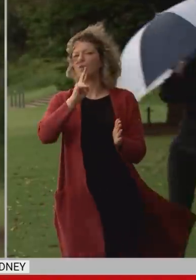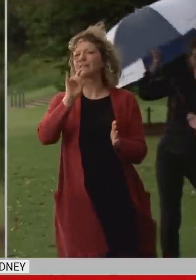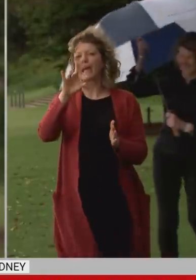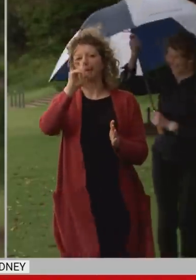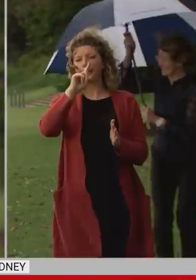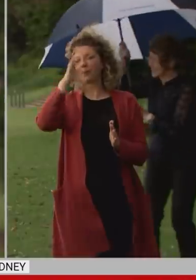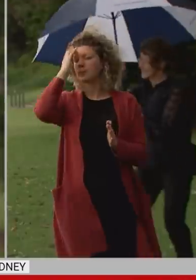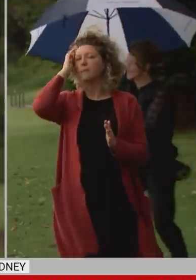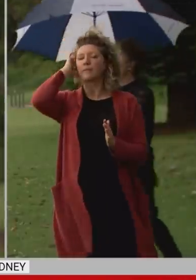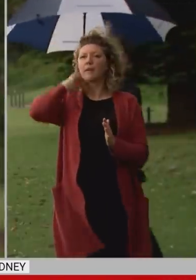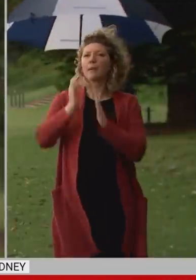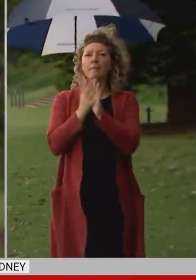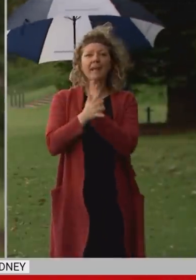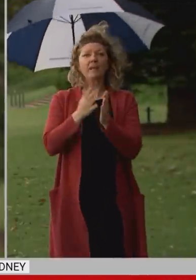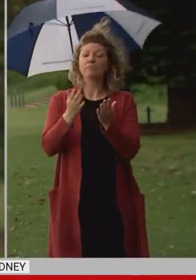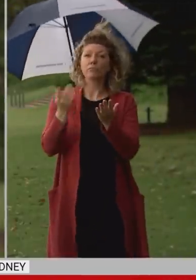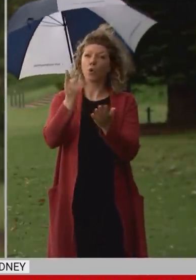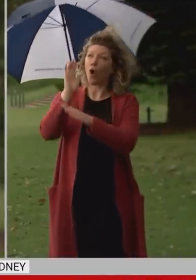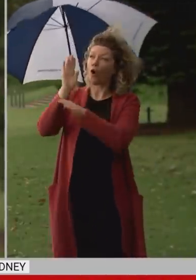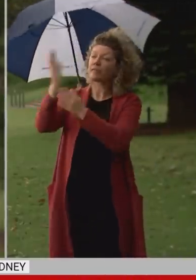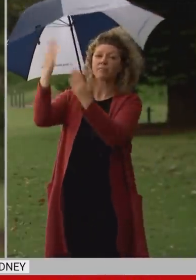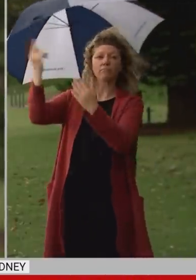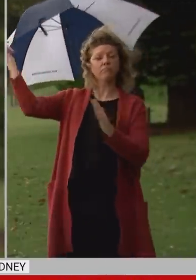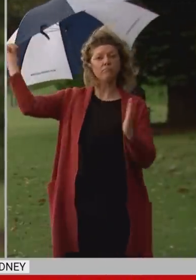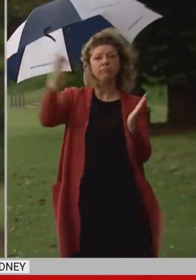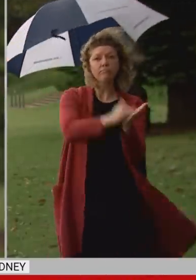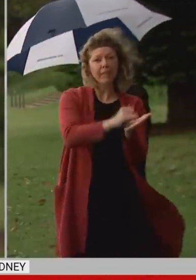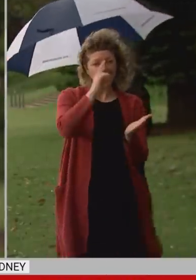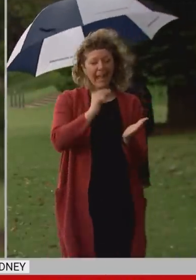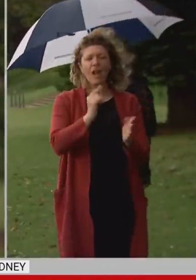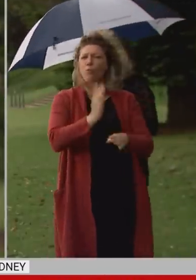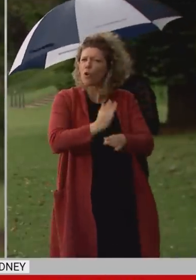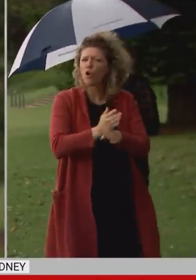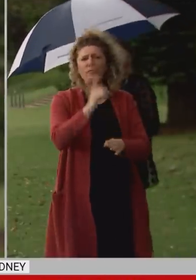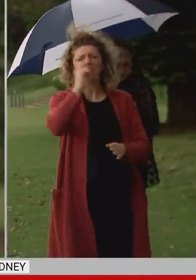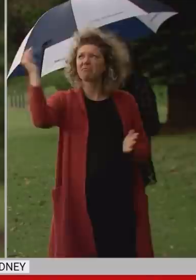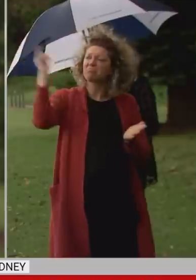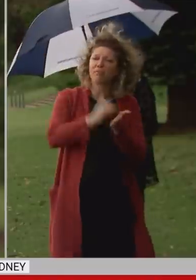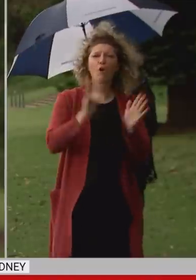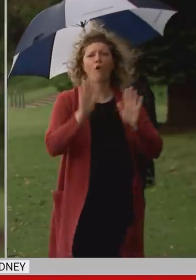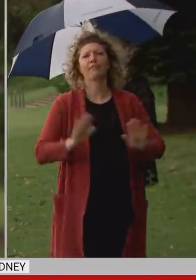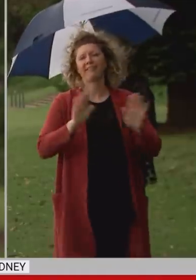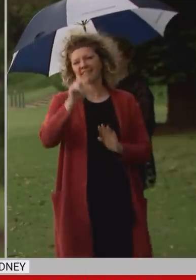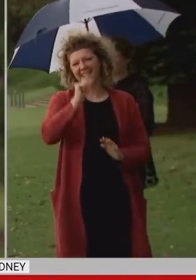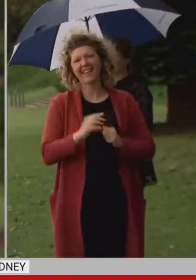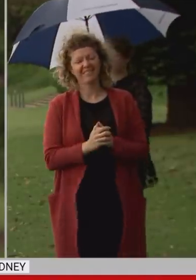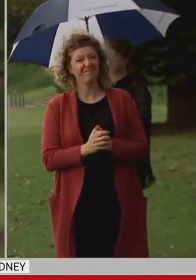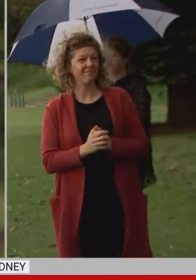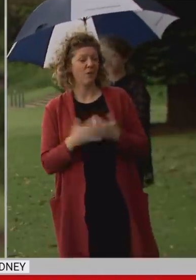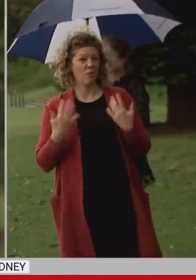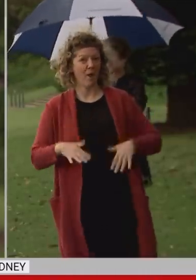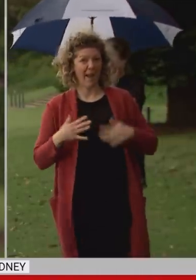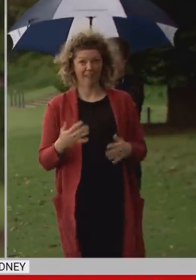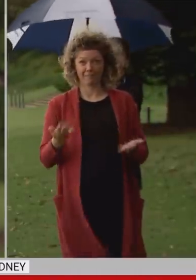returning to Australia and coming here for work and for leisure this is a huge pickup for our tourism